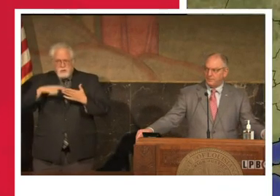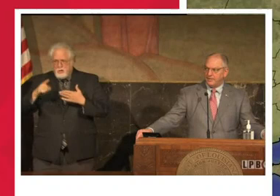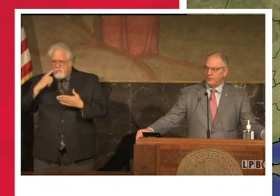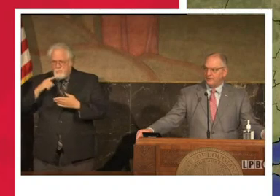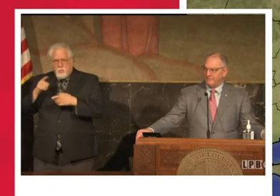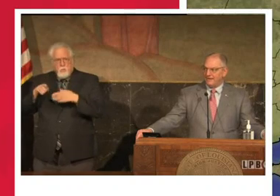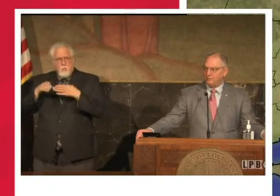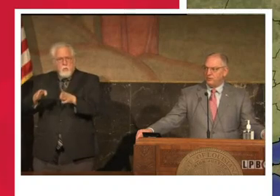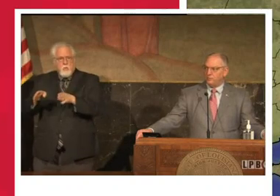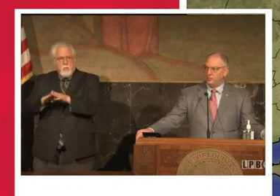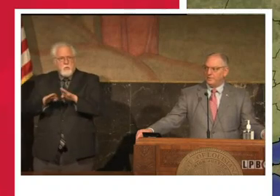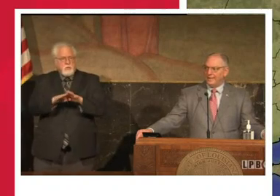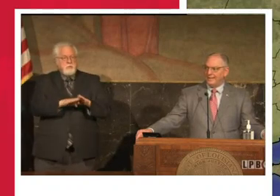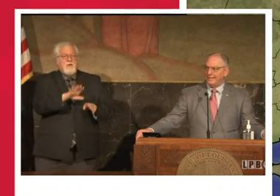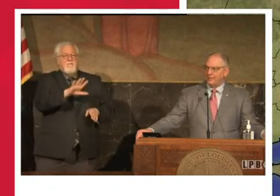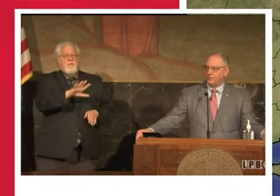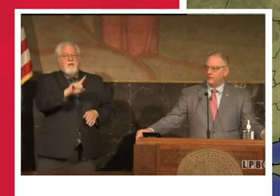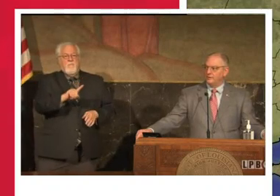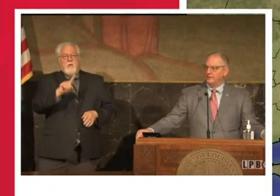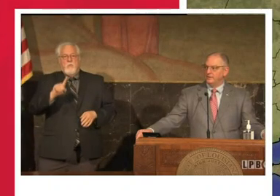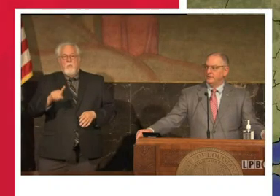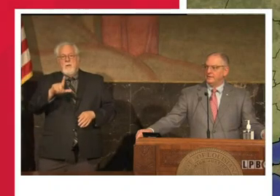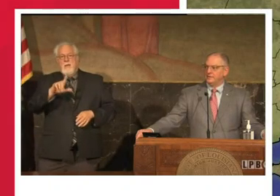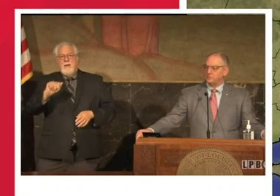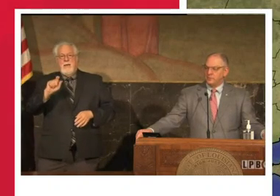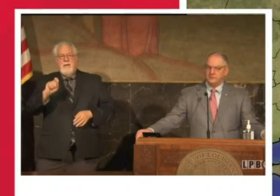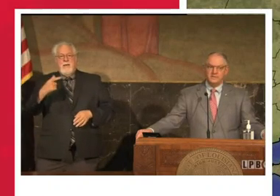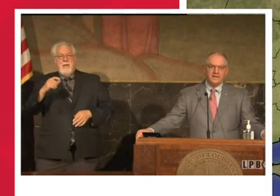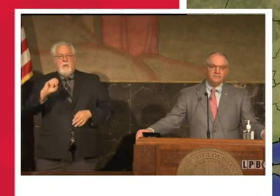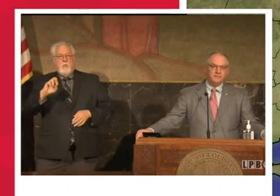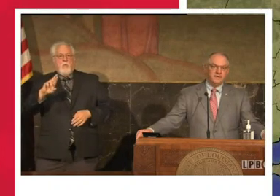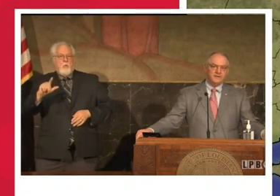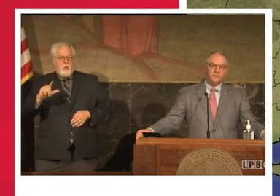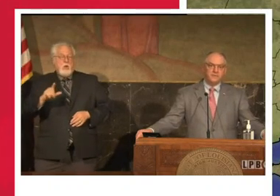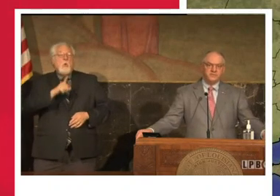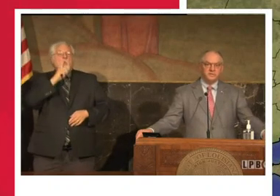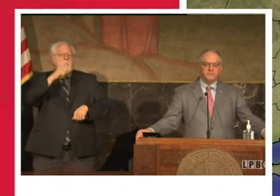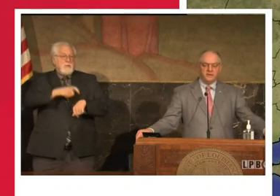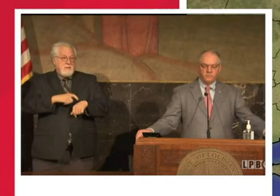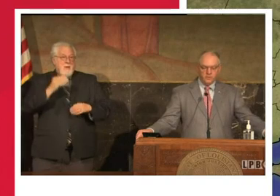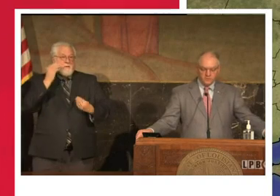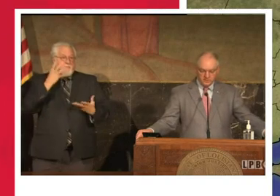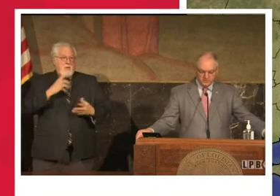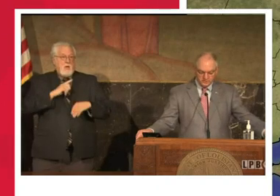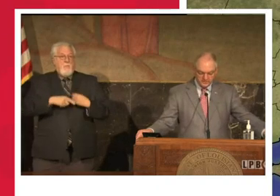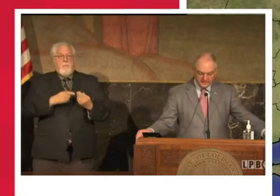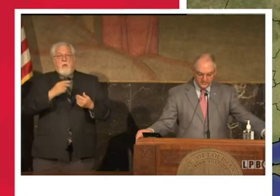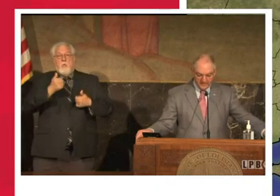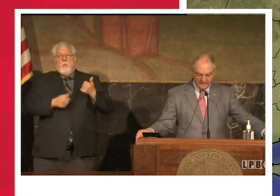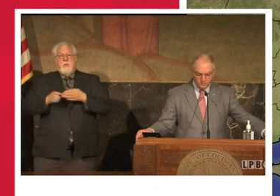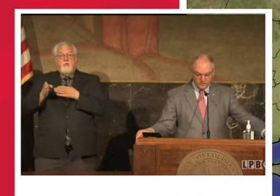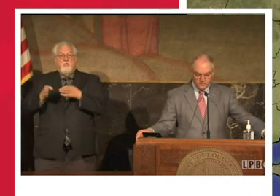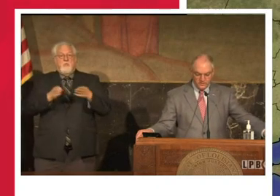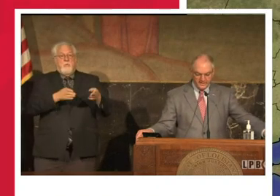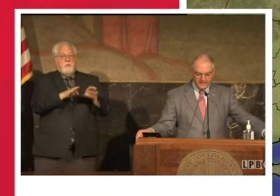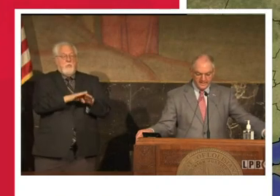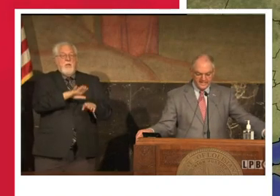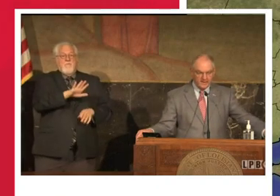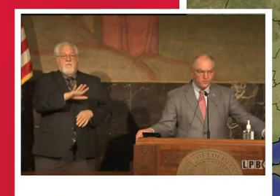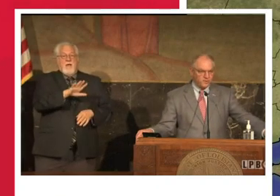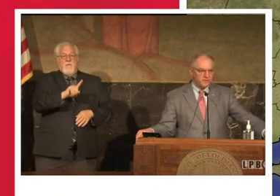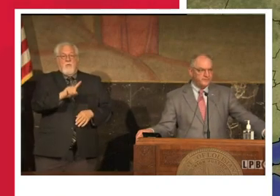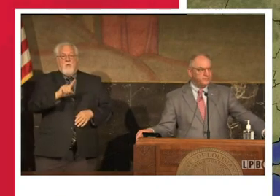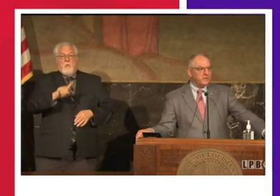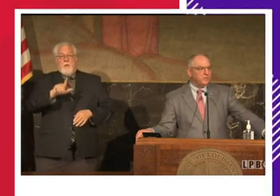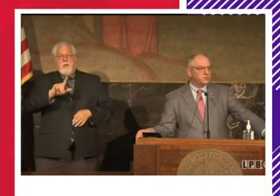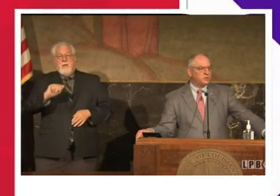closures by going to 511LA.org. It's real-time information about road closures. That's 511LA